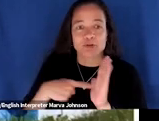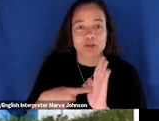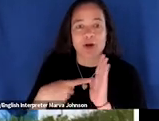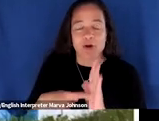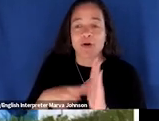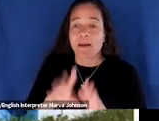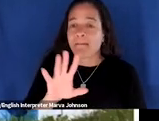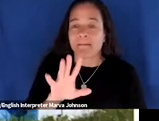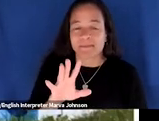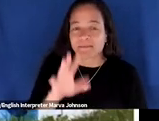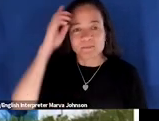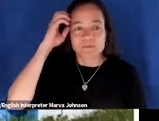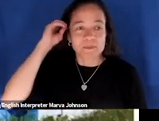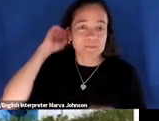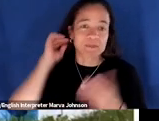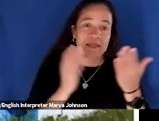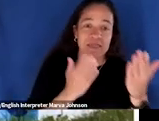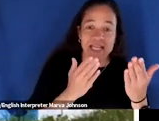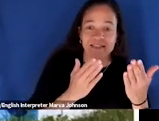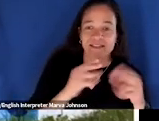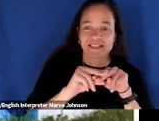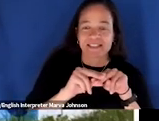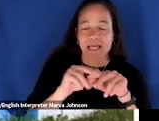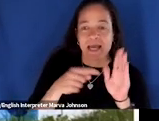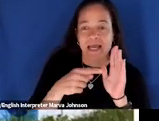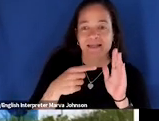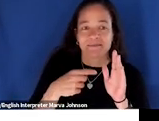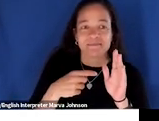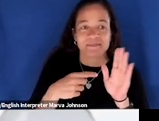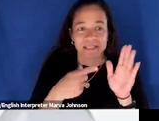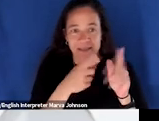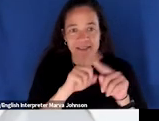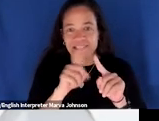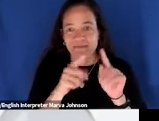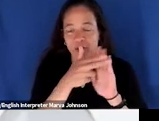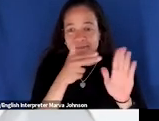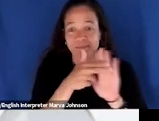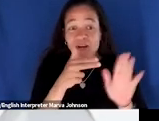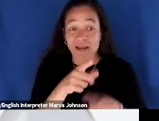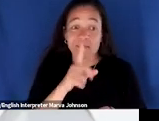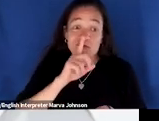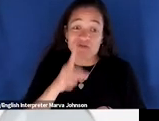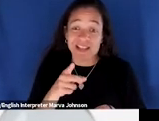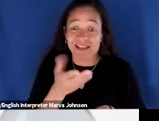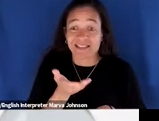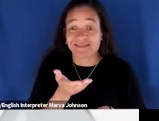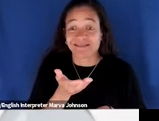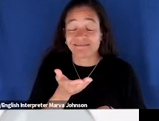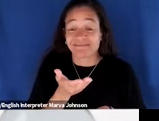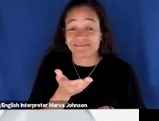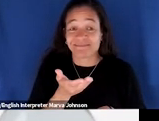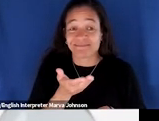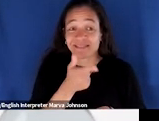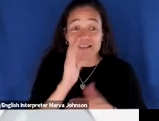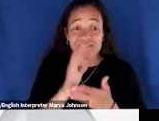here the is the slide i showed them you know all of the ways that smart water brands itself and you know here's the reality the reality is this